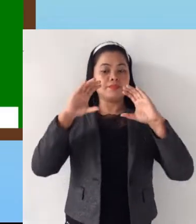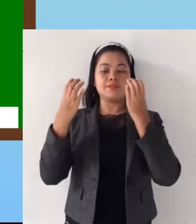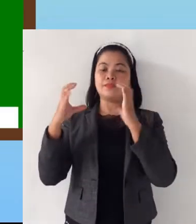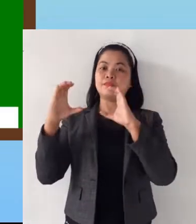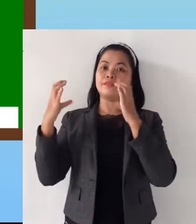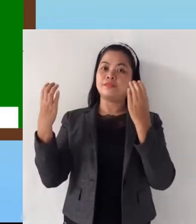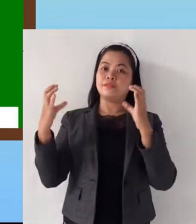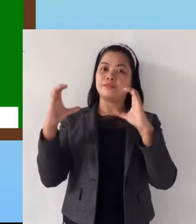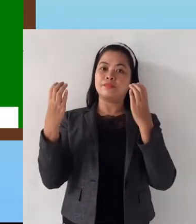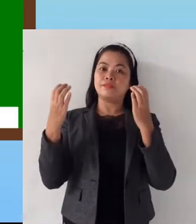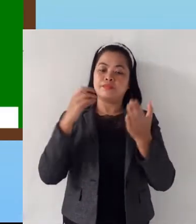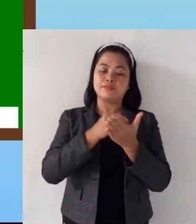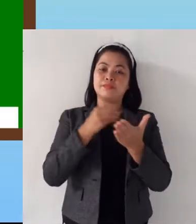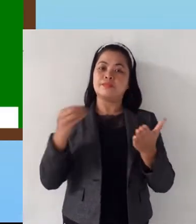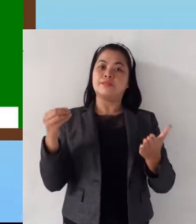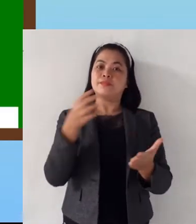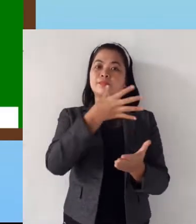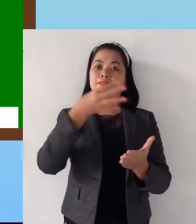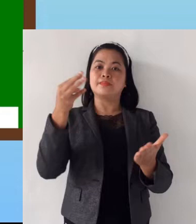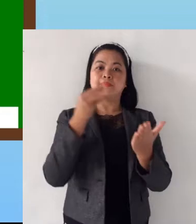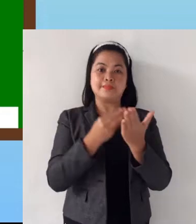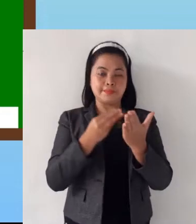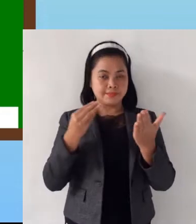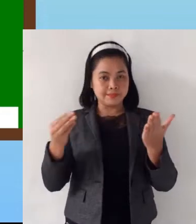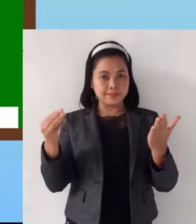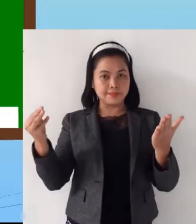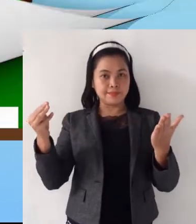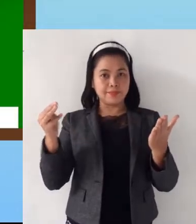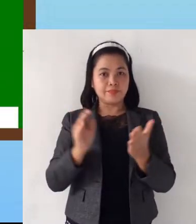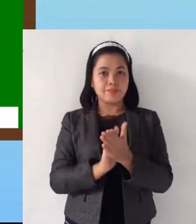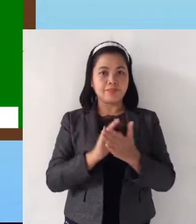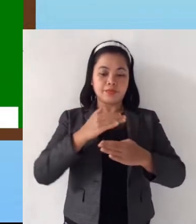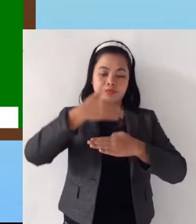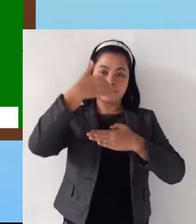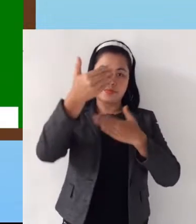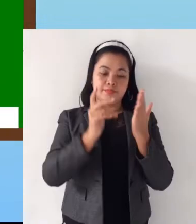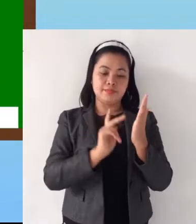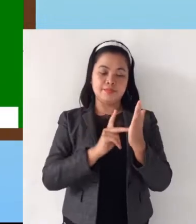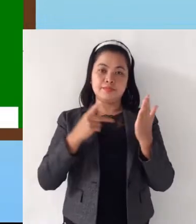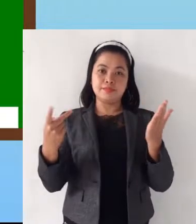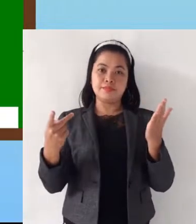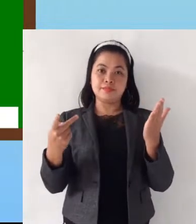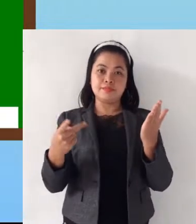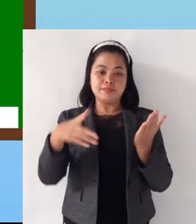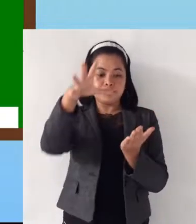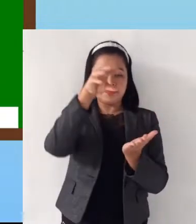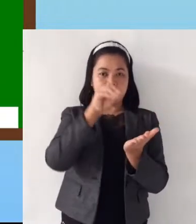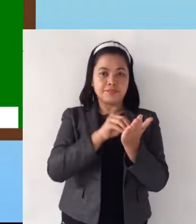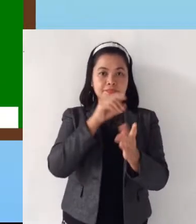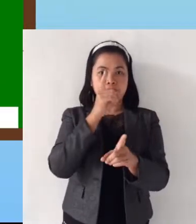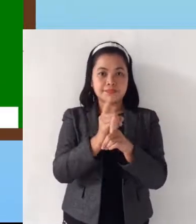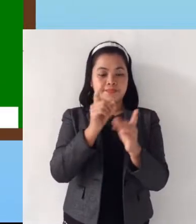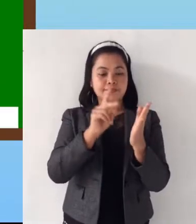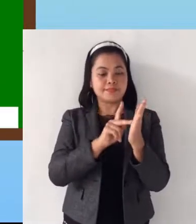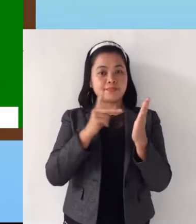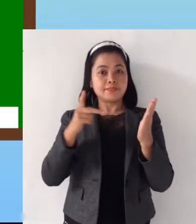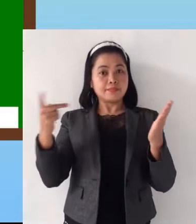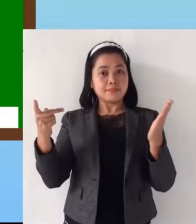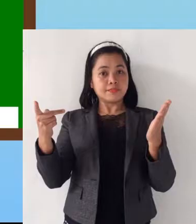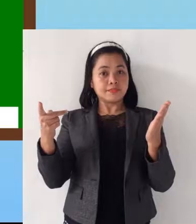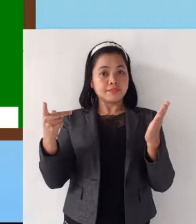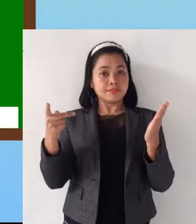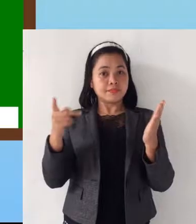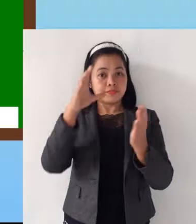classifying objects and materials. On the next page is the copyright page. In the